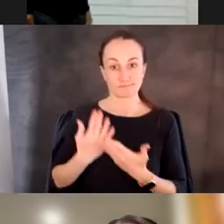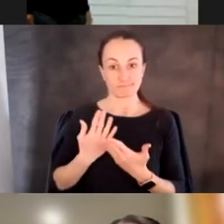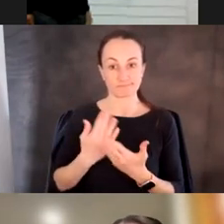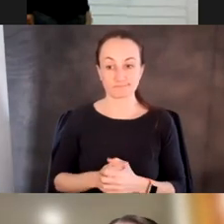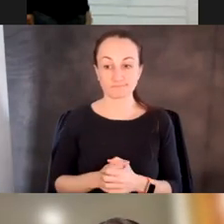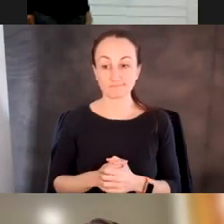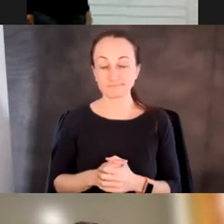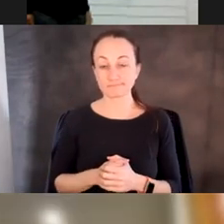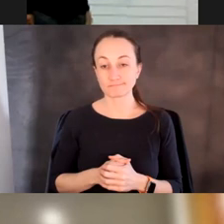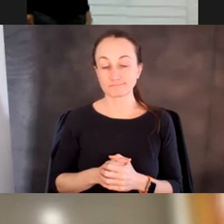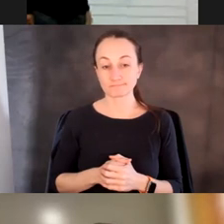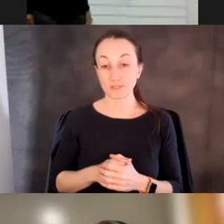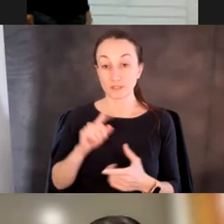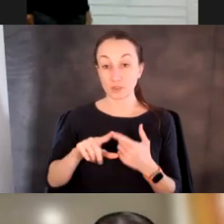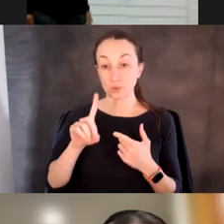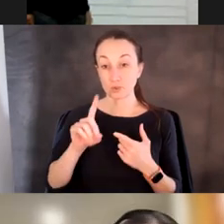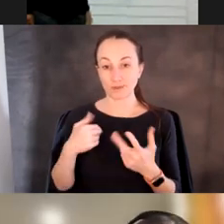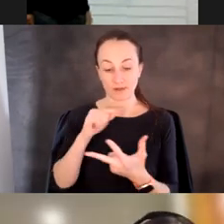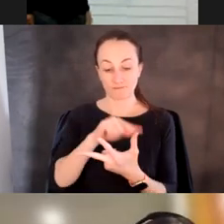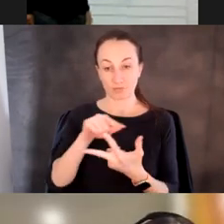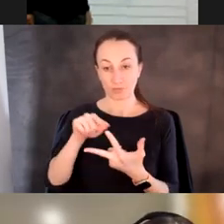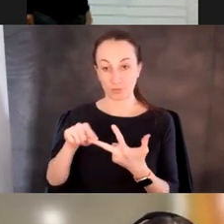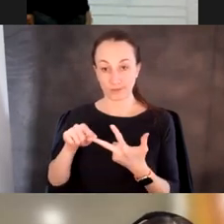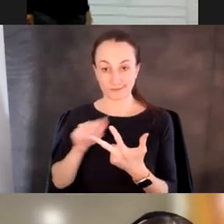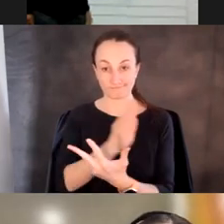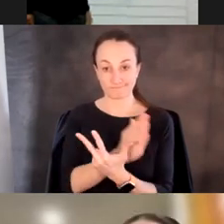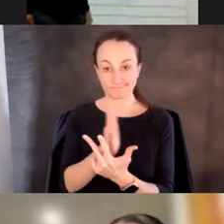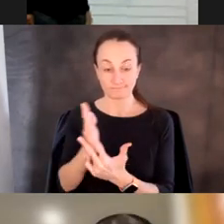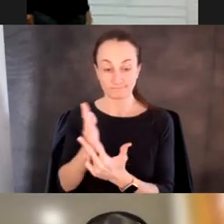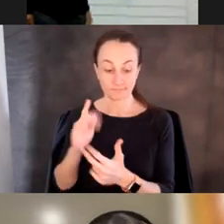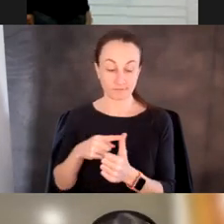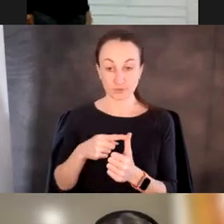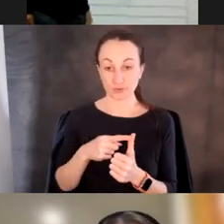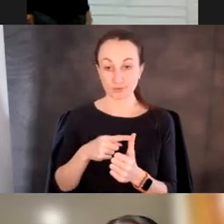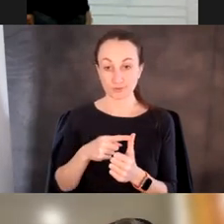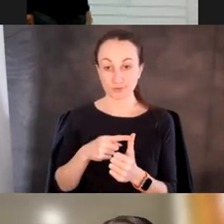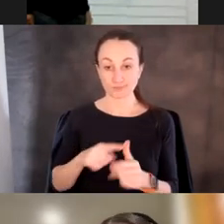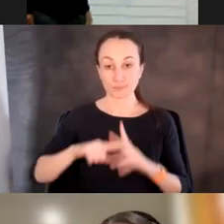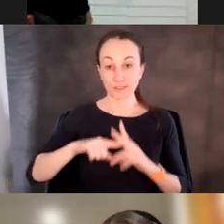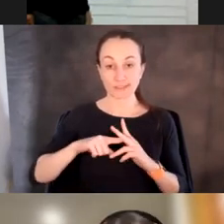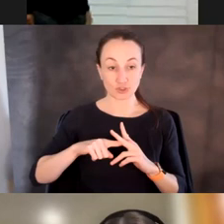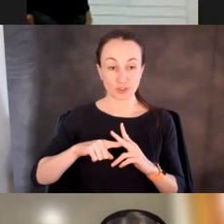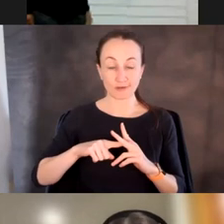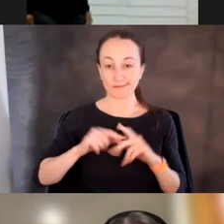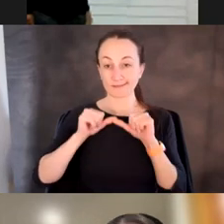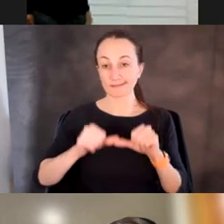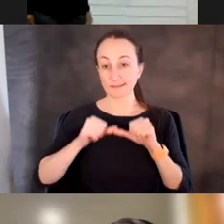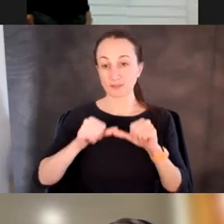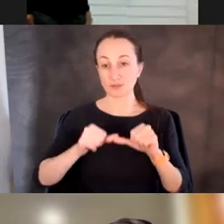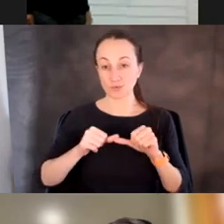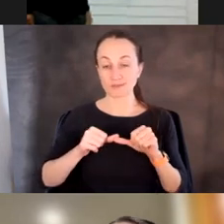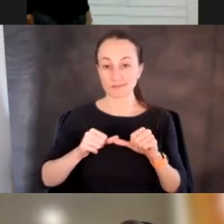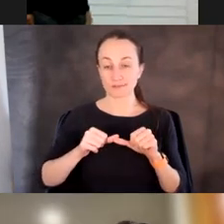think to do that, there's sort of three steps. Um, so the first is to initiate these continuous evolution